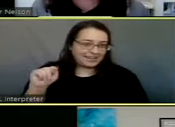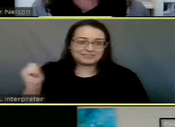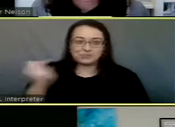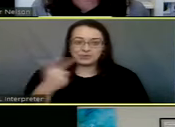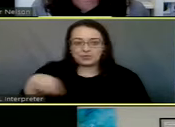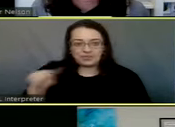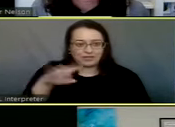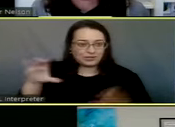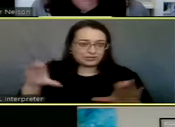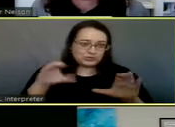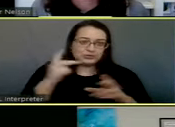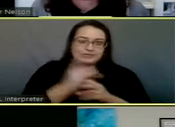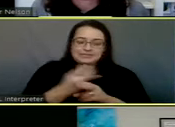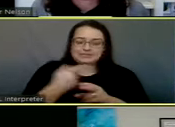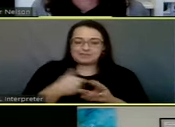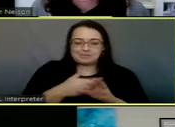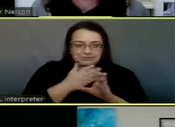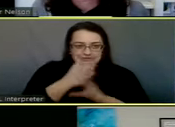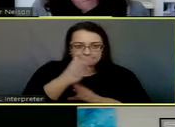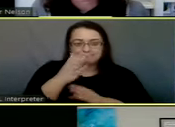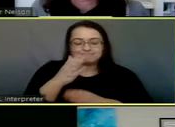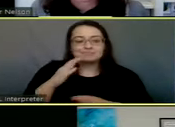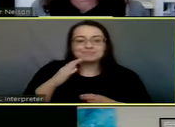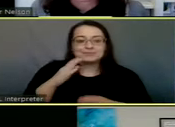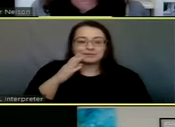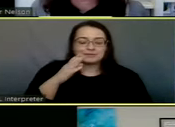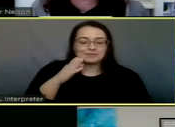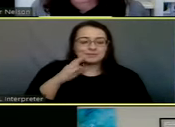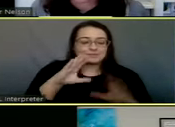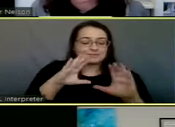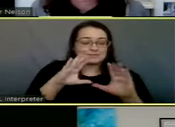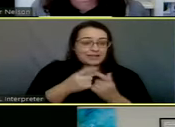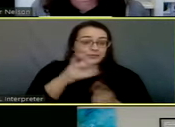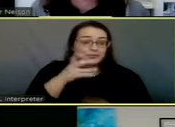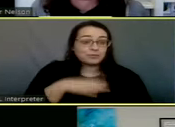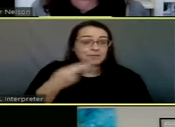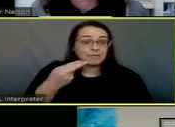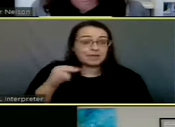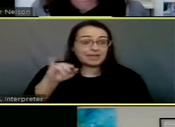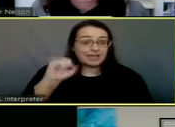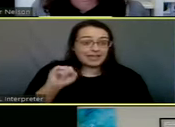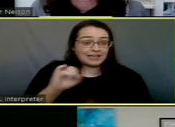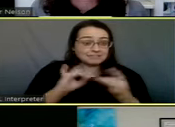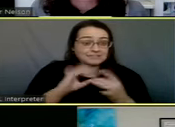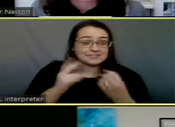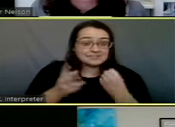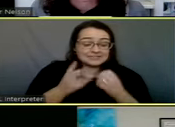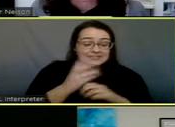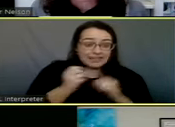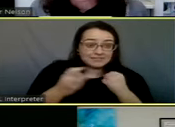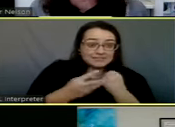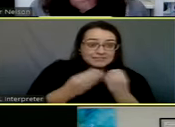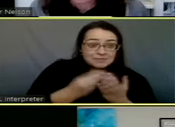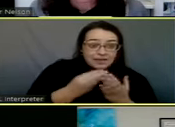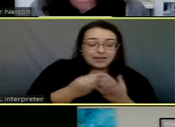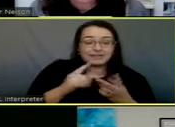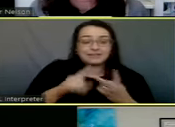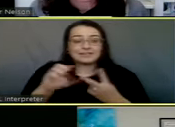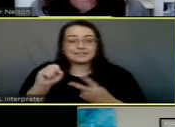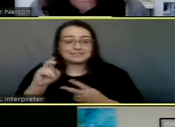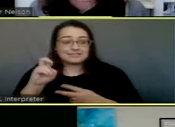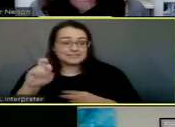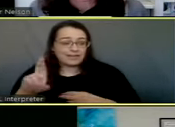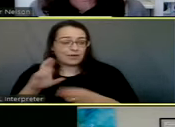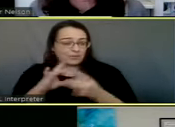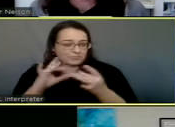guys do to keep us on track. What Councilwoman Hayes said about how it saves us money and what Dr. Sauer said about how it builds